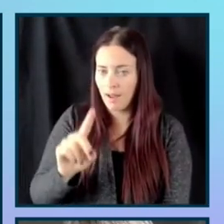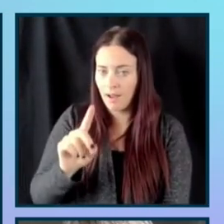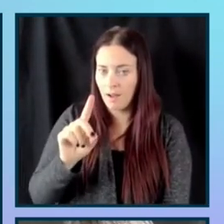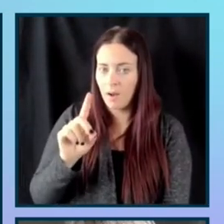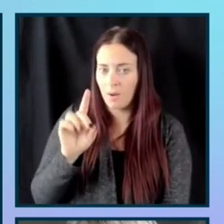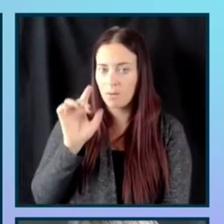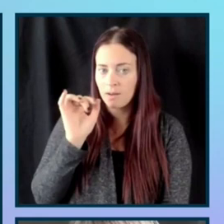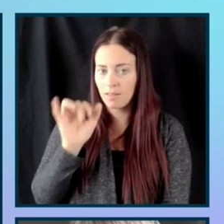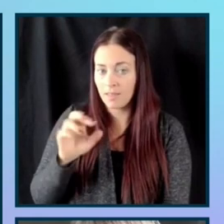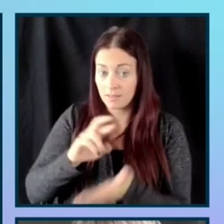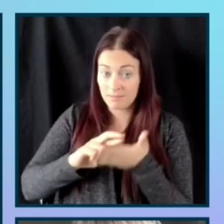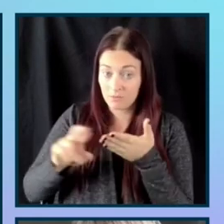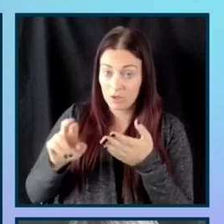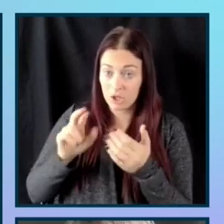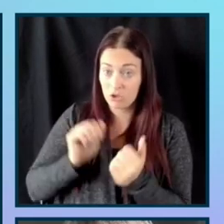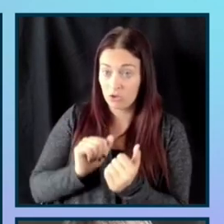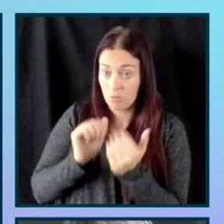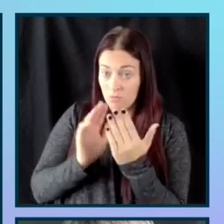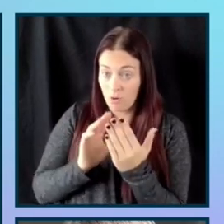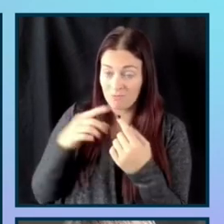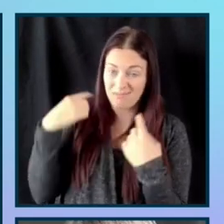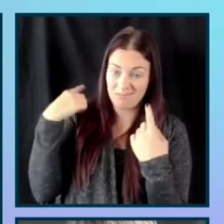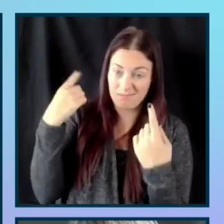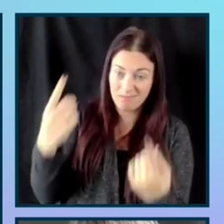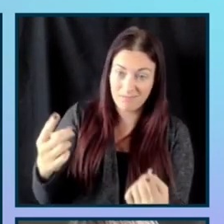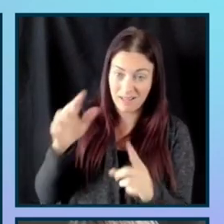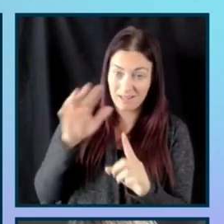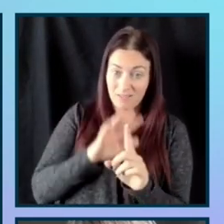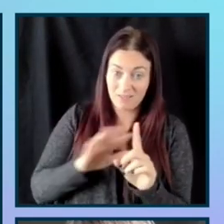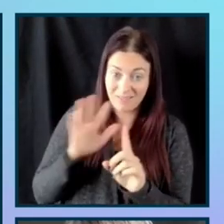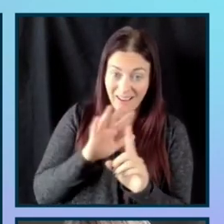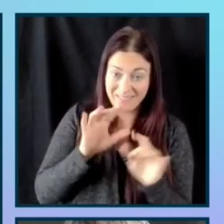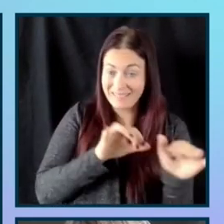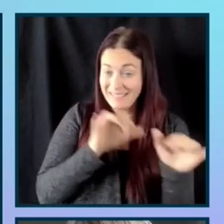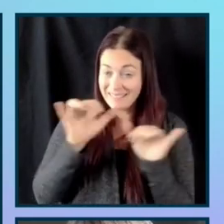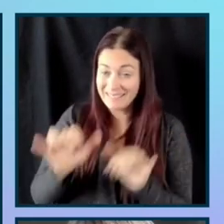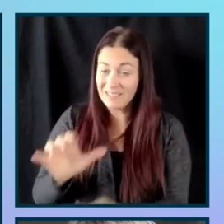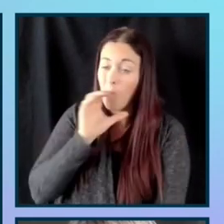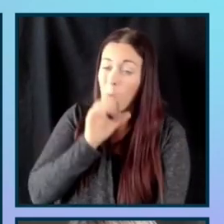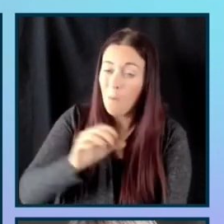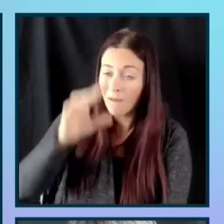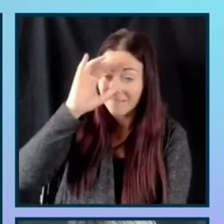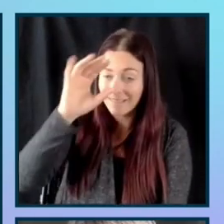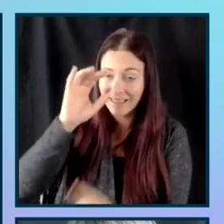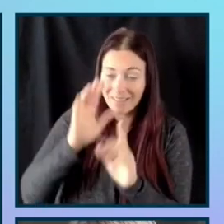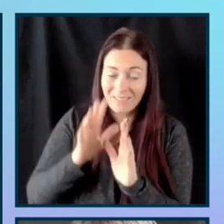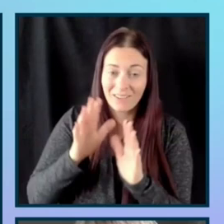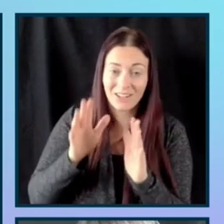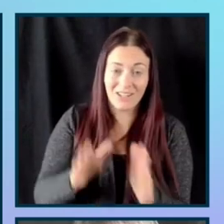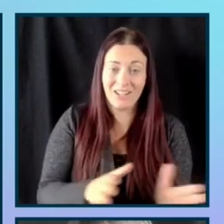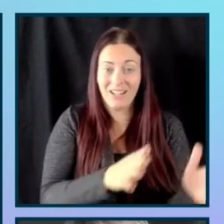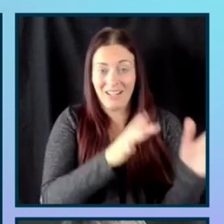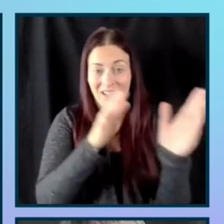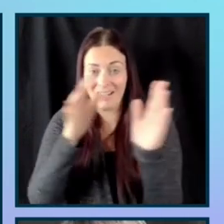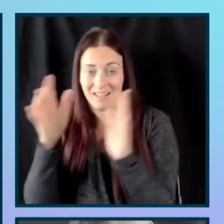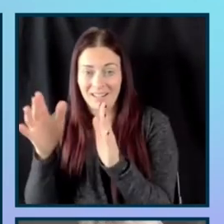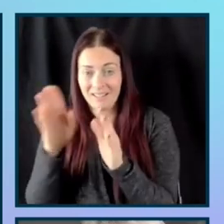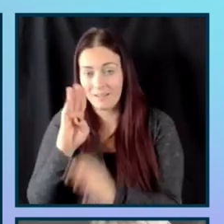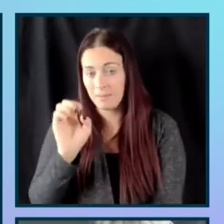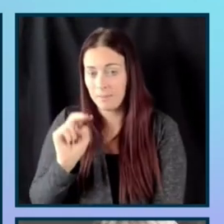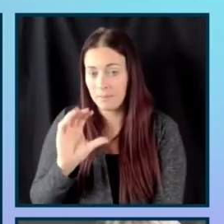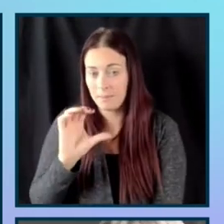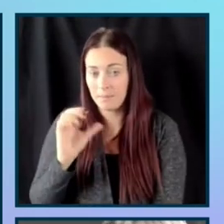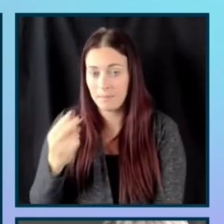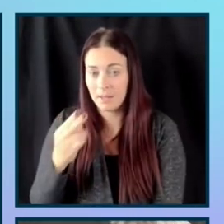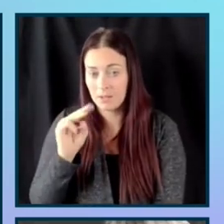um, approach has been around since Sigmund Freud. Um, benchmarking has been around, um, from surveying